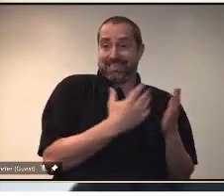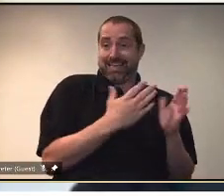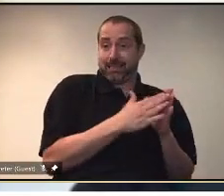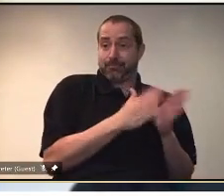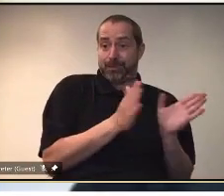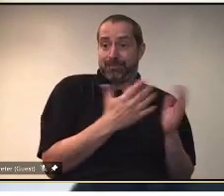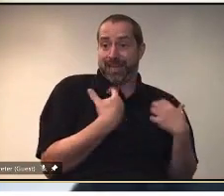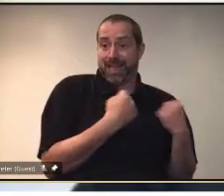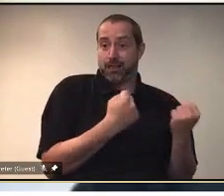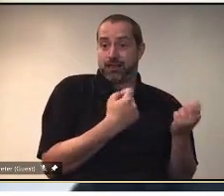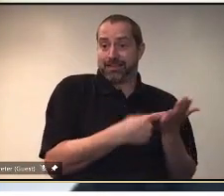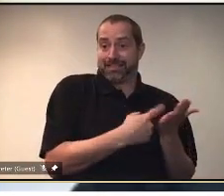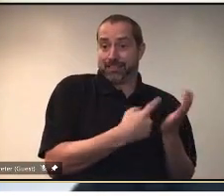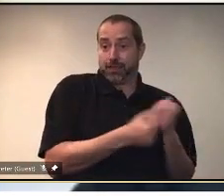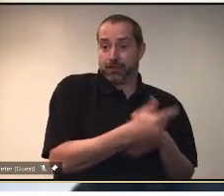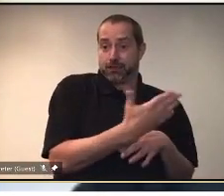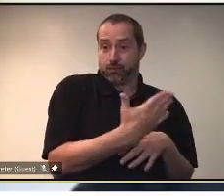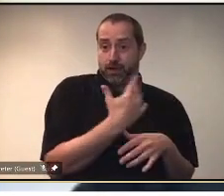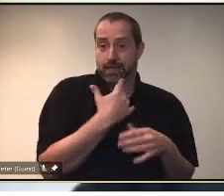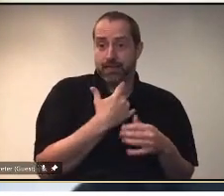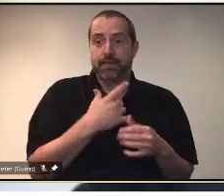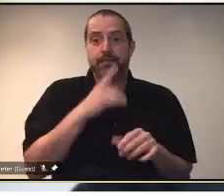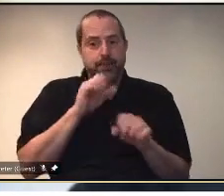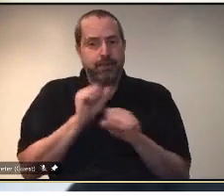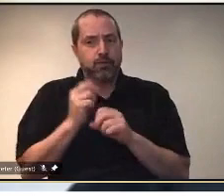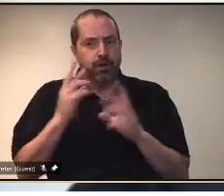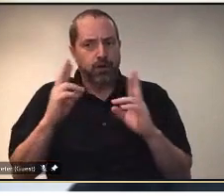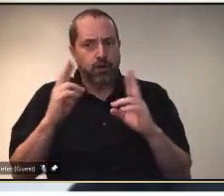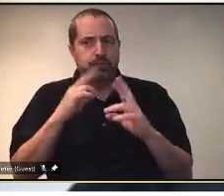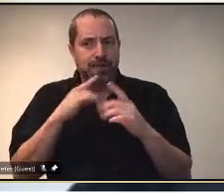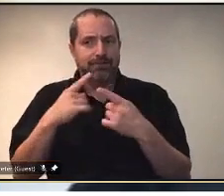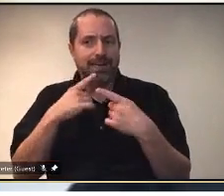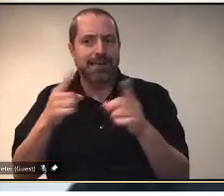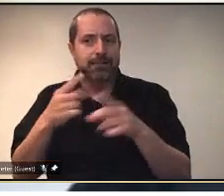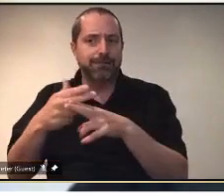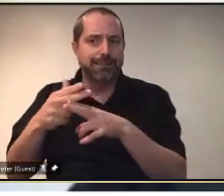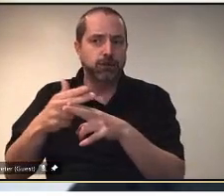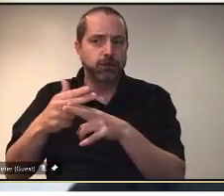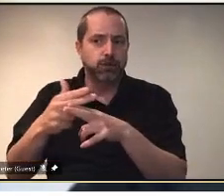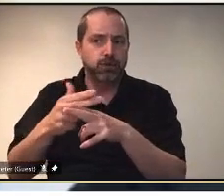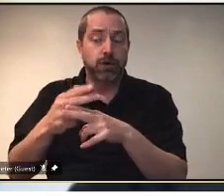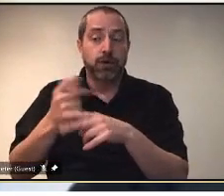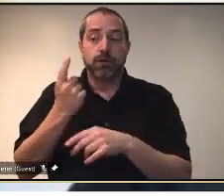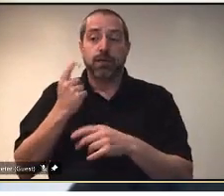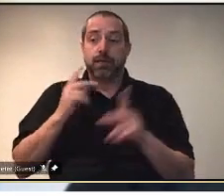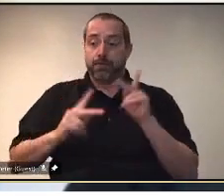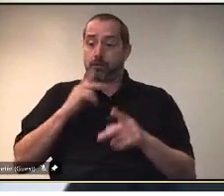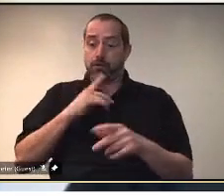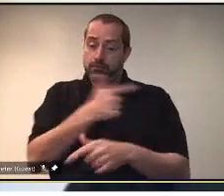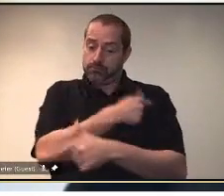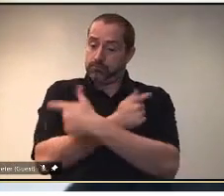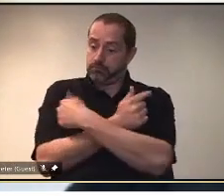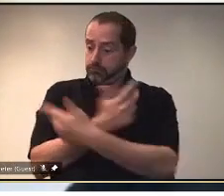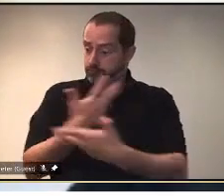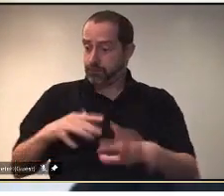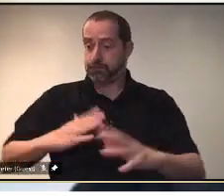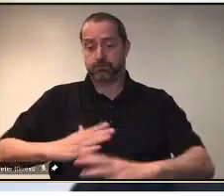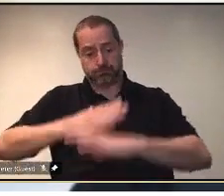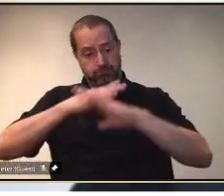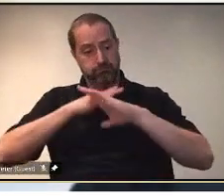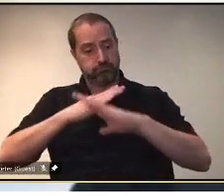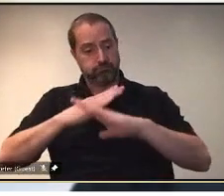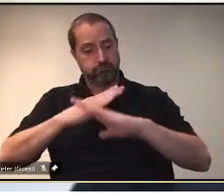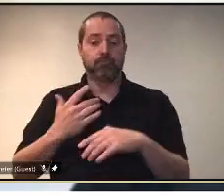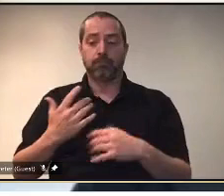at and we're hoping to make an announcement in the near future on this uh we understand that people that are fully vaccinated uh that they